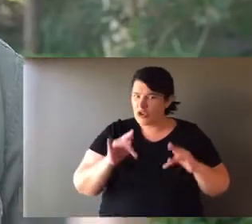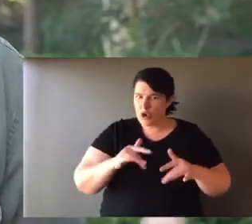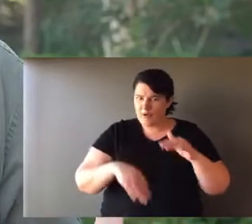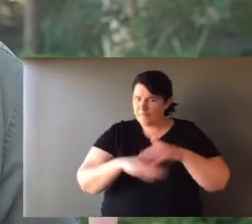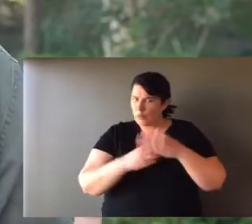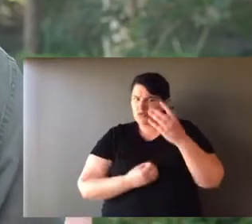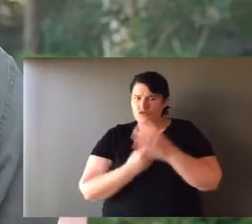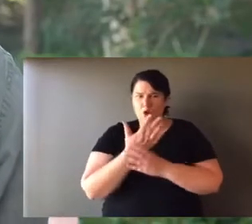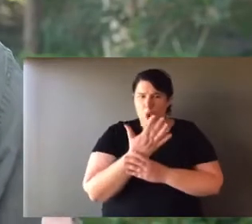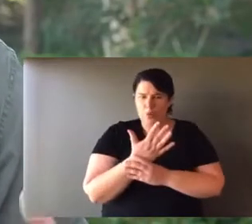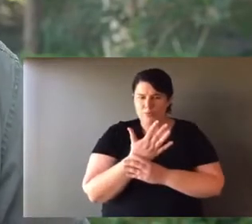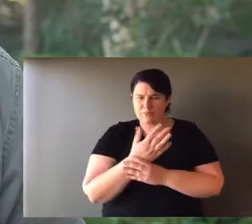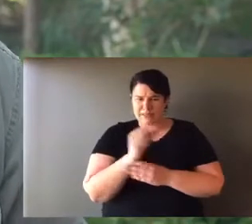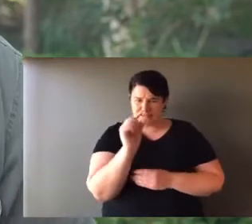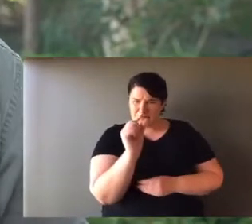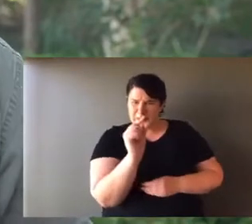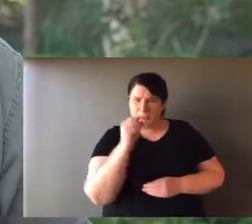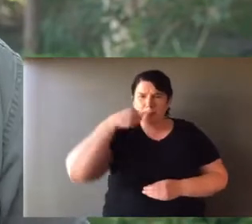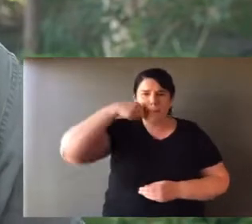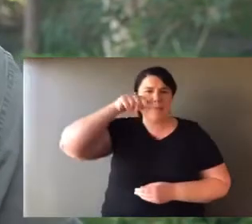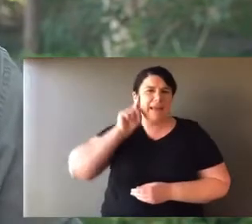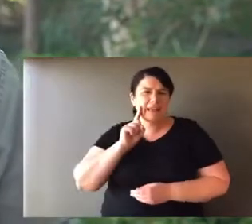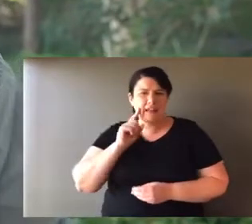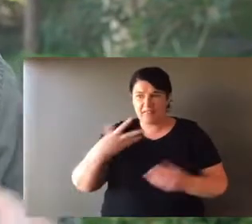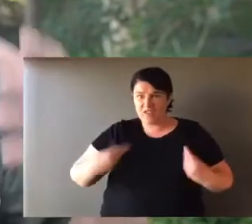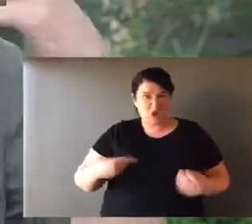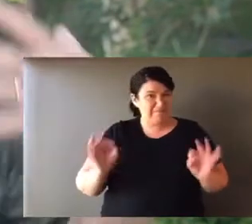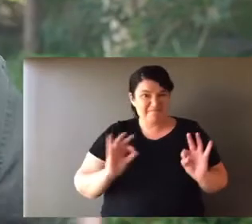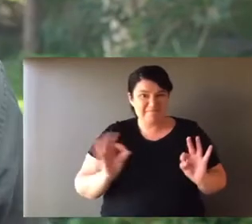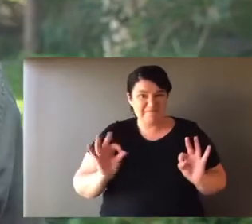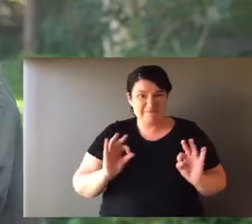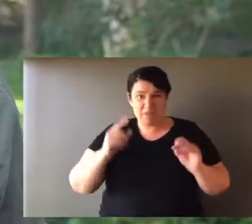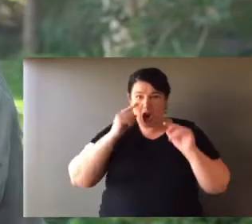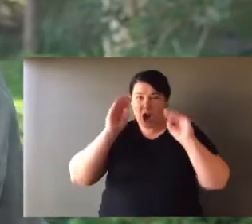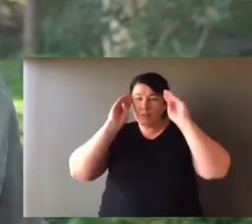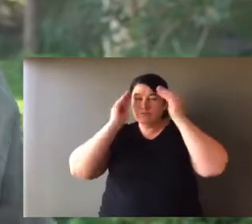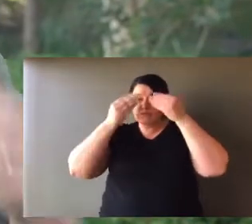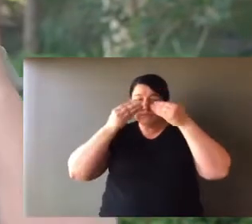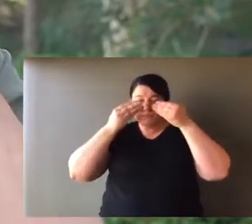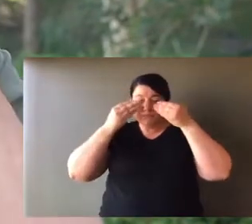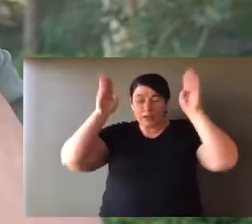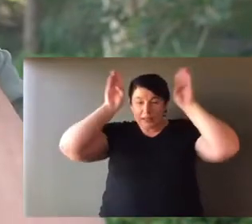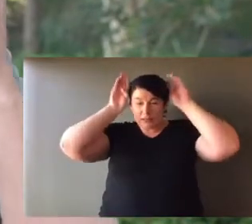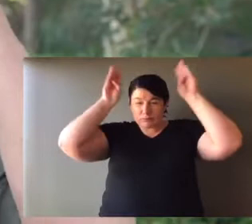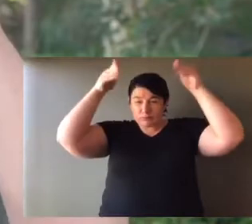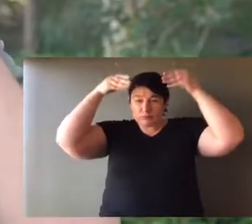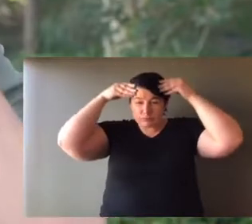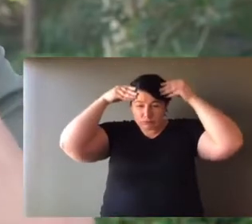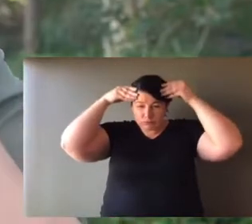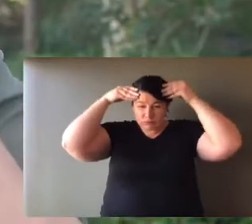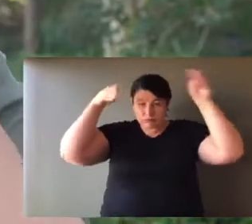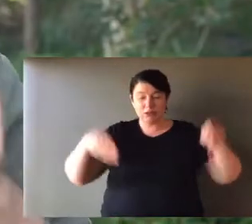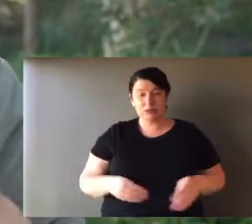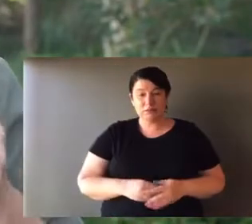35 days. It is really pre-developed. So it's pink without fur. Its eyes are still